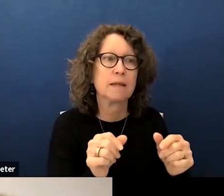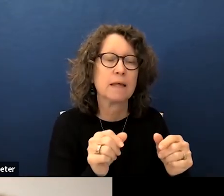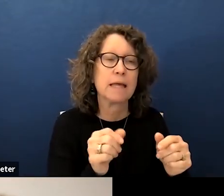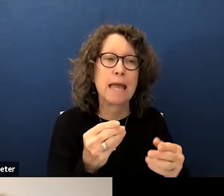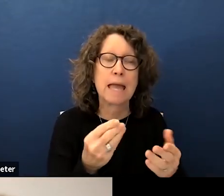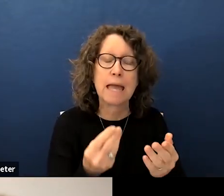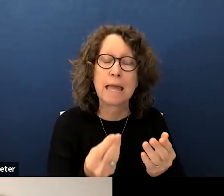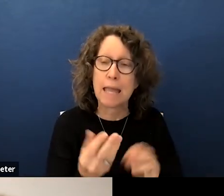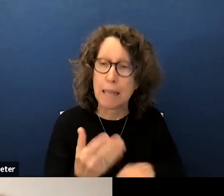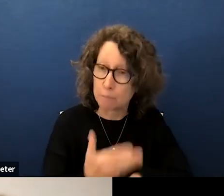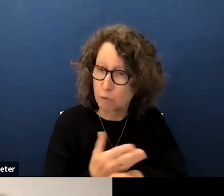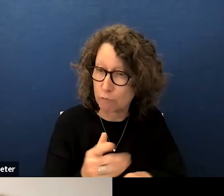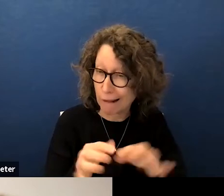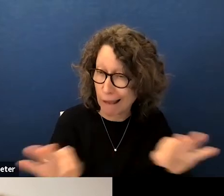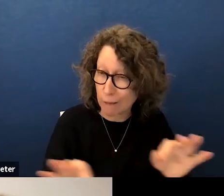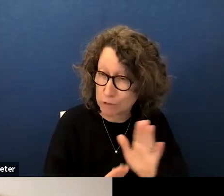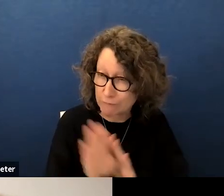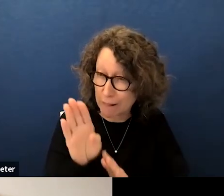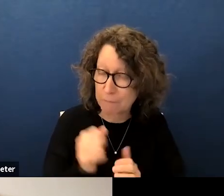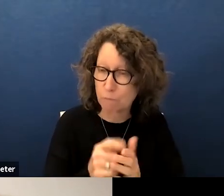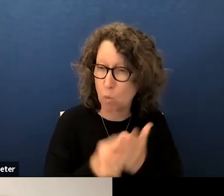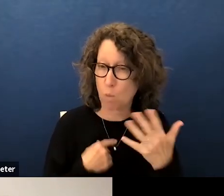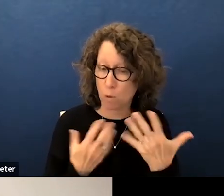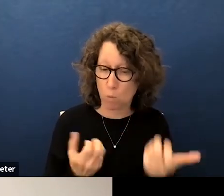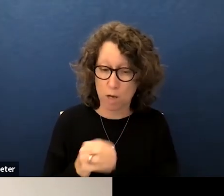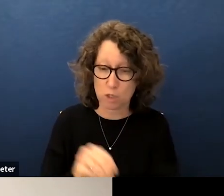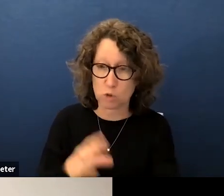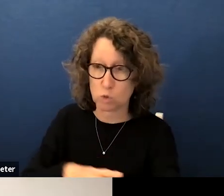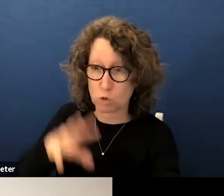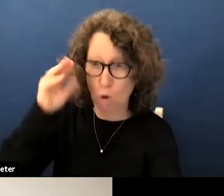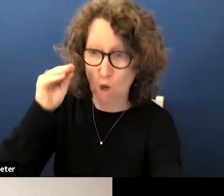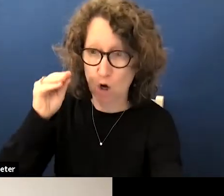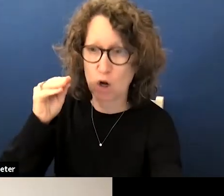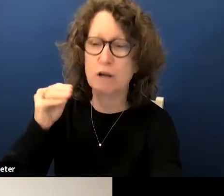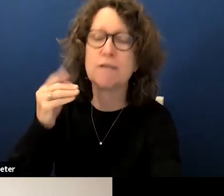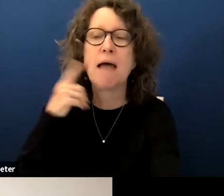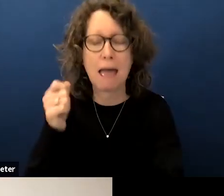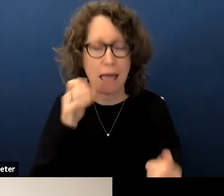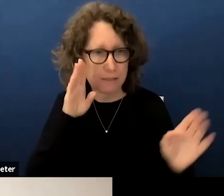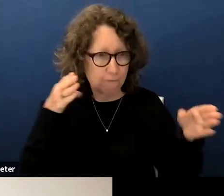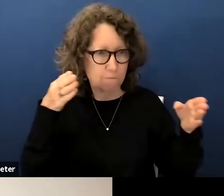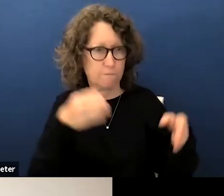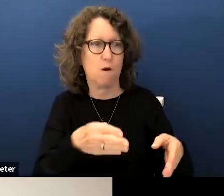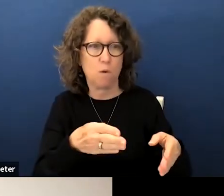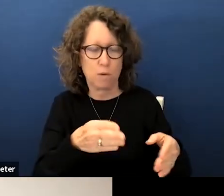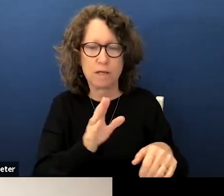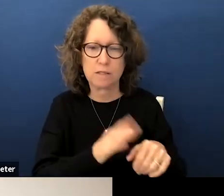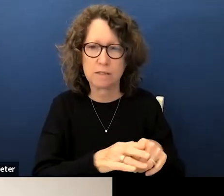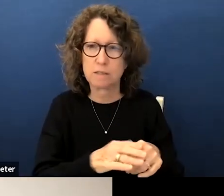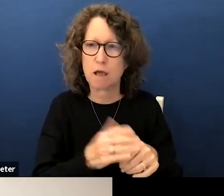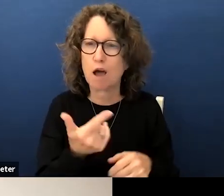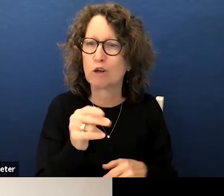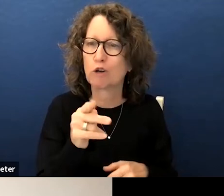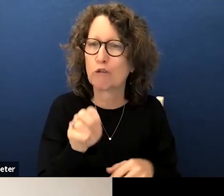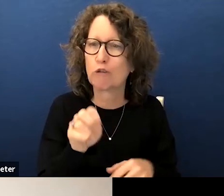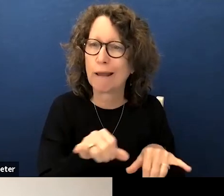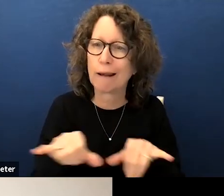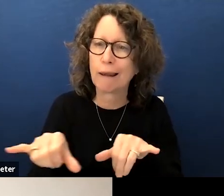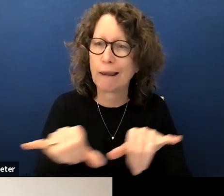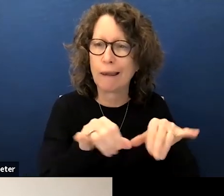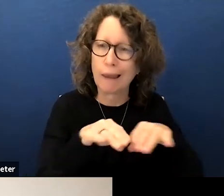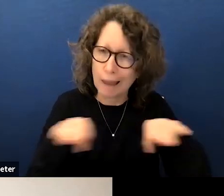language development our priority for what we want students to learn has largely focused on grade level standards based